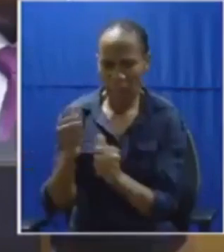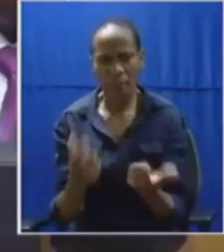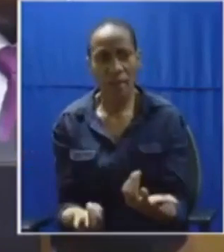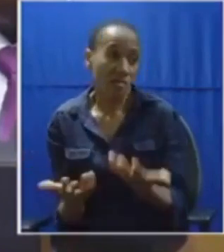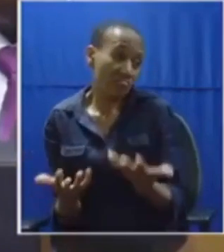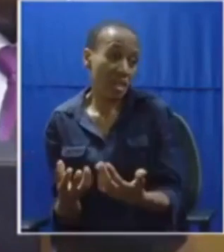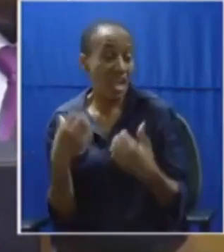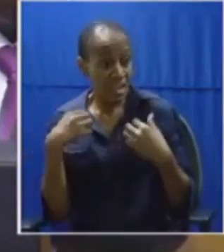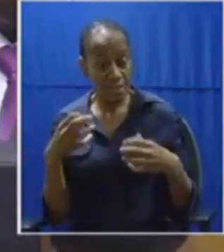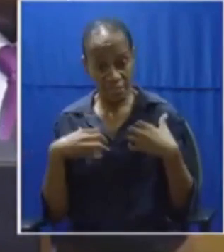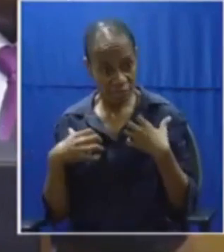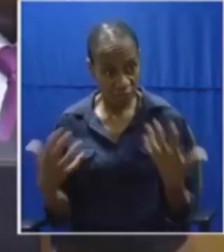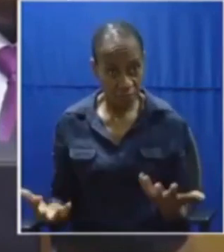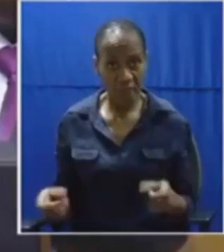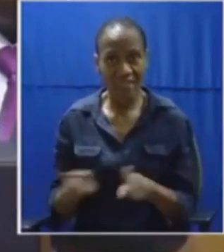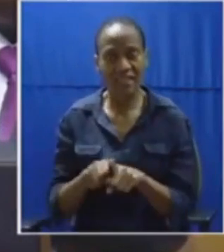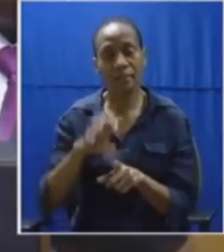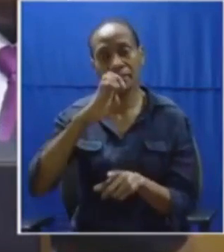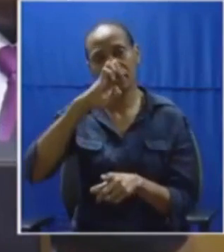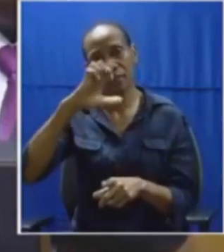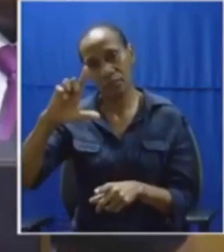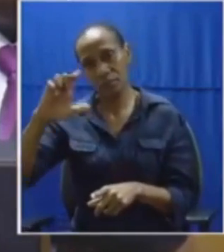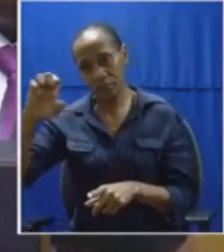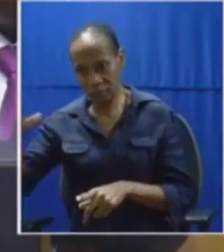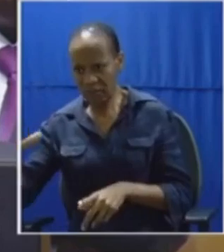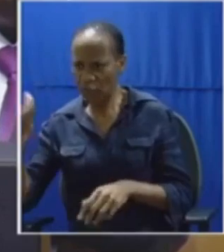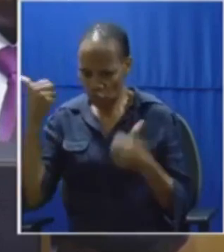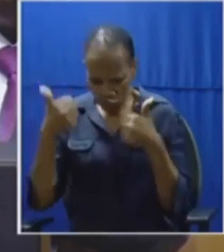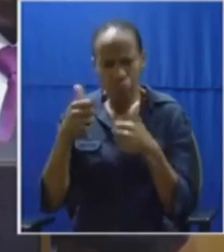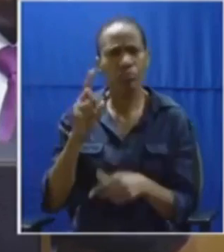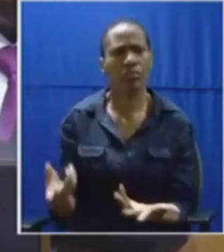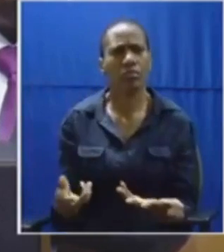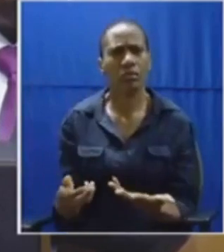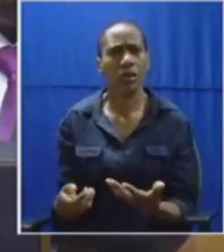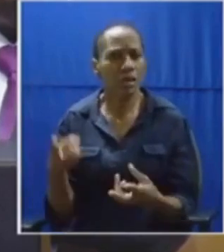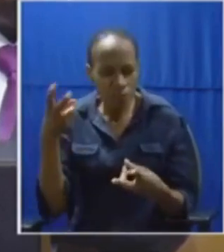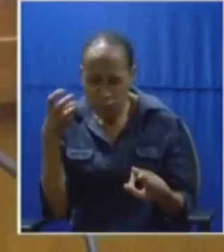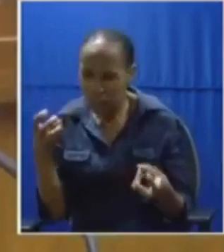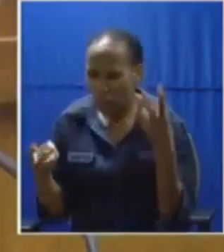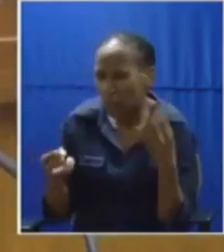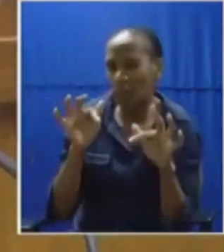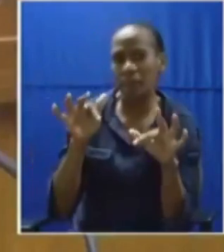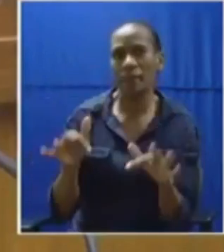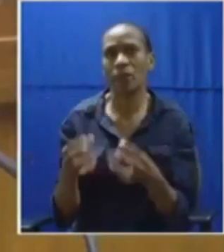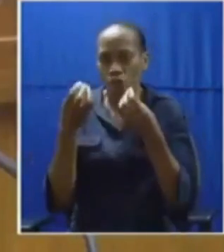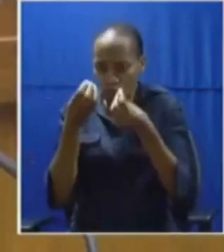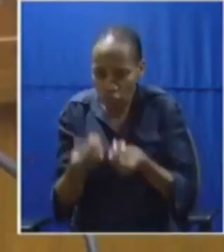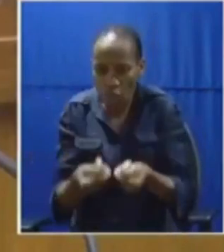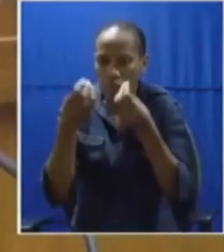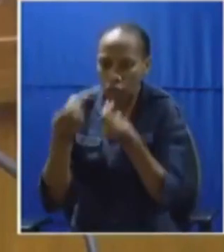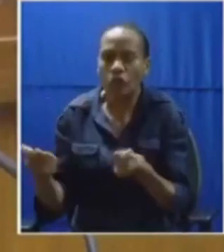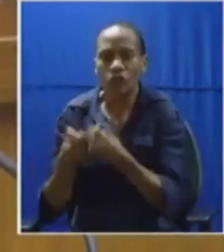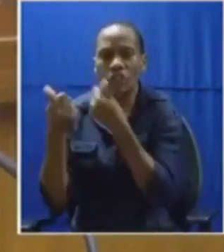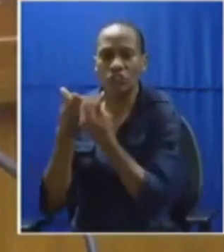young but let them be like begitale be at the picket lines listen to our people resolve their